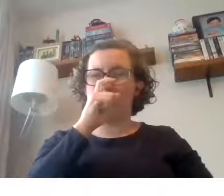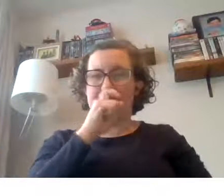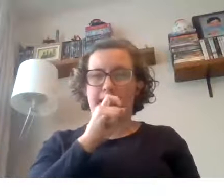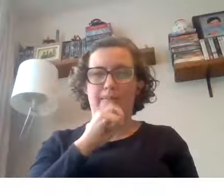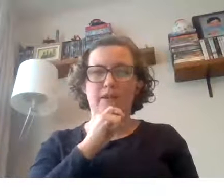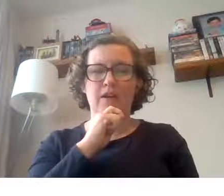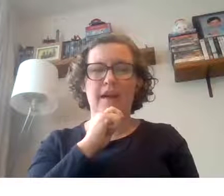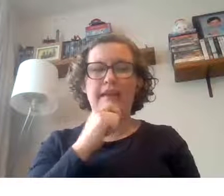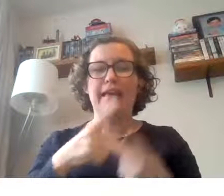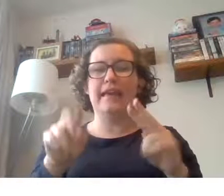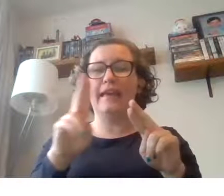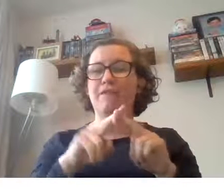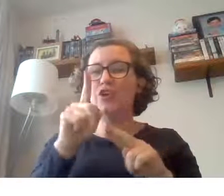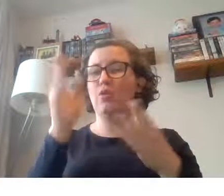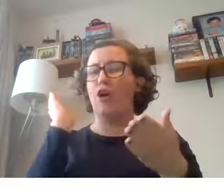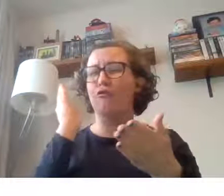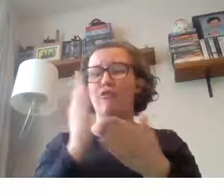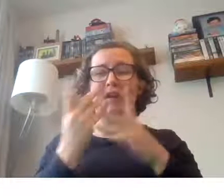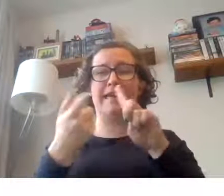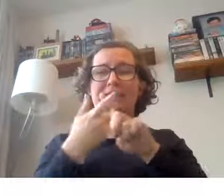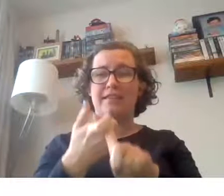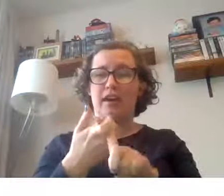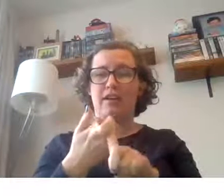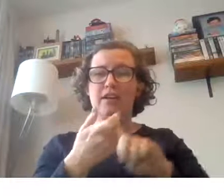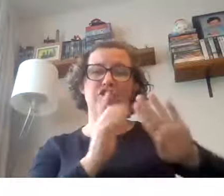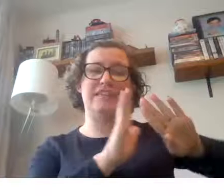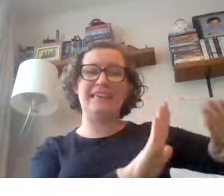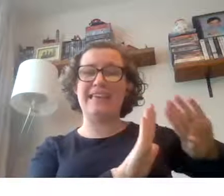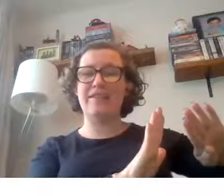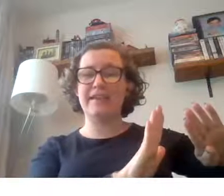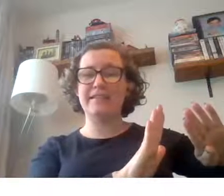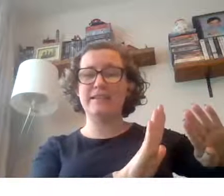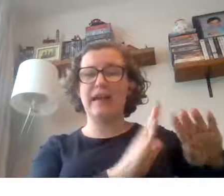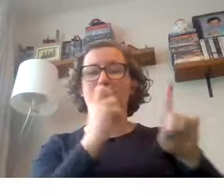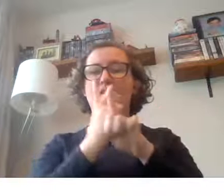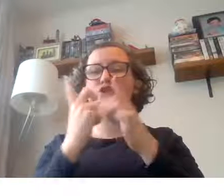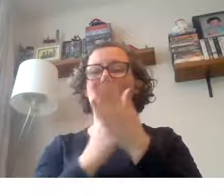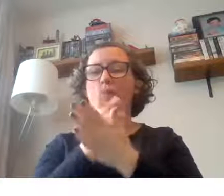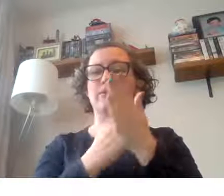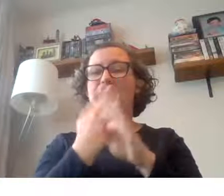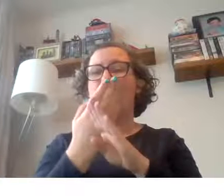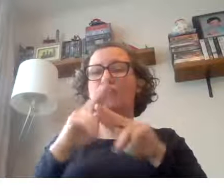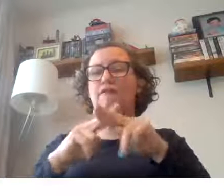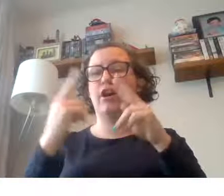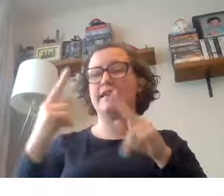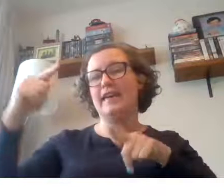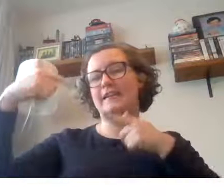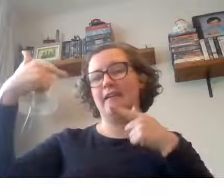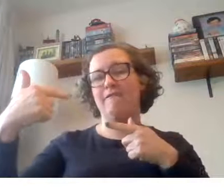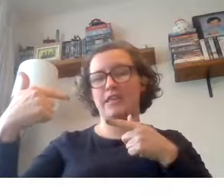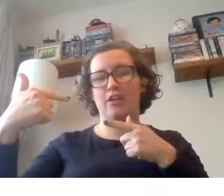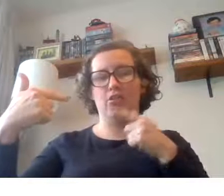brother or sister okay if you are really stuck just leave it and we can talk about it on